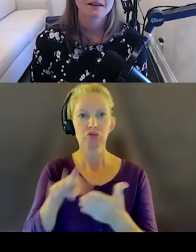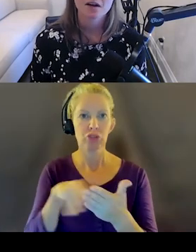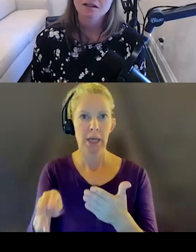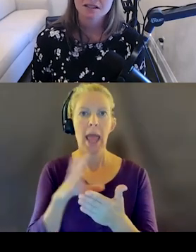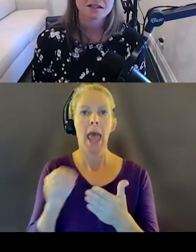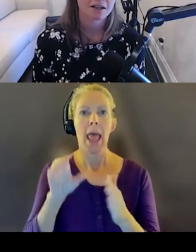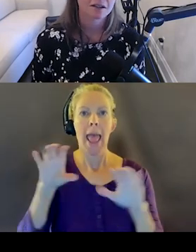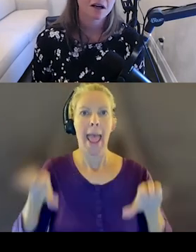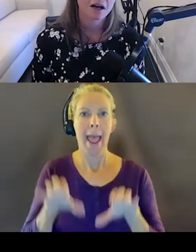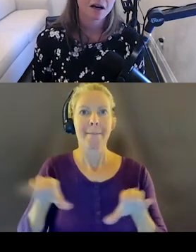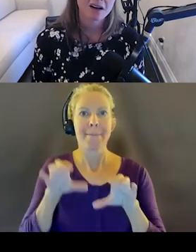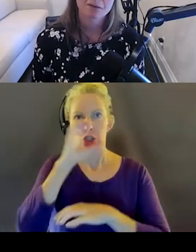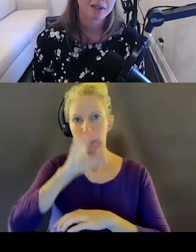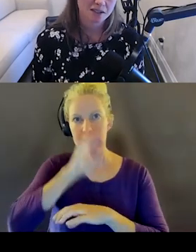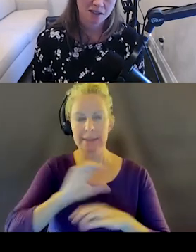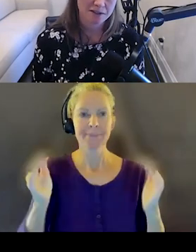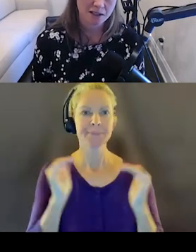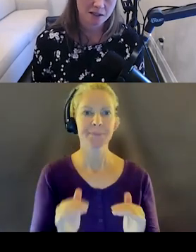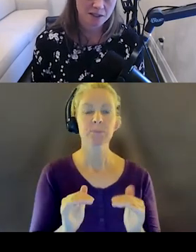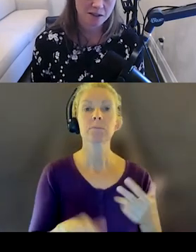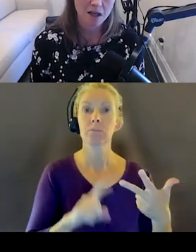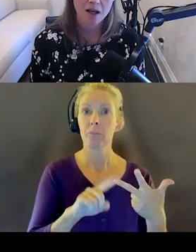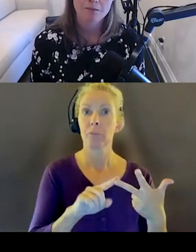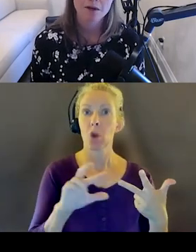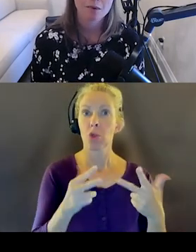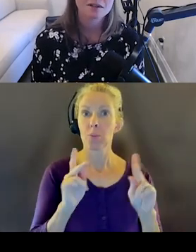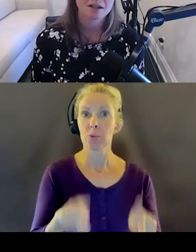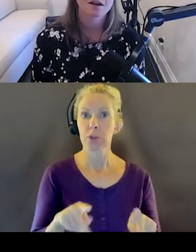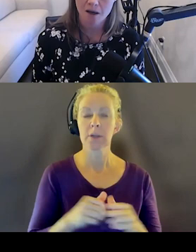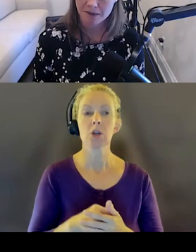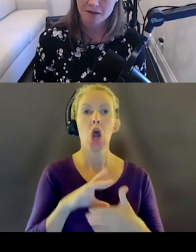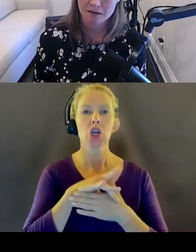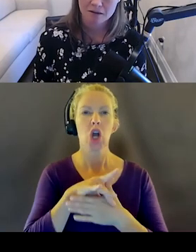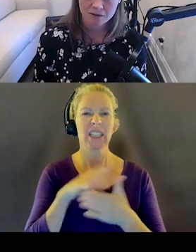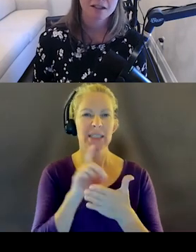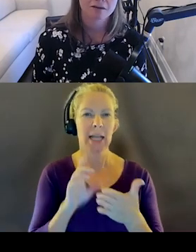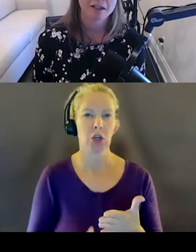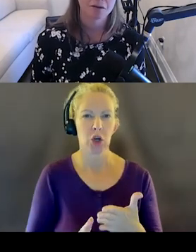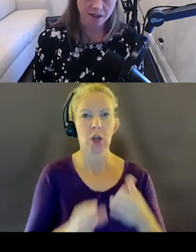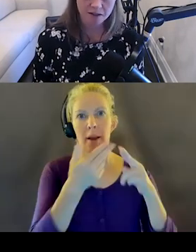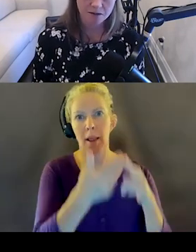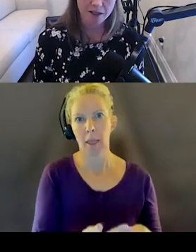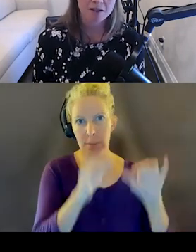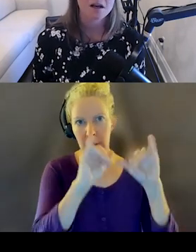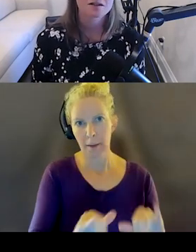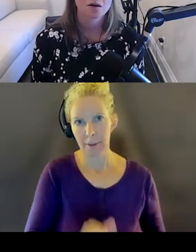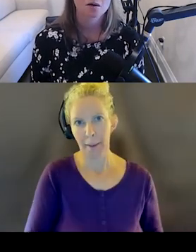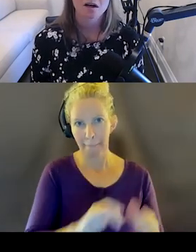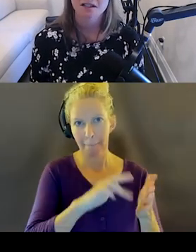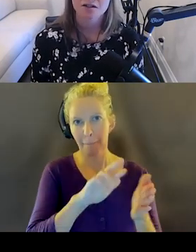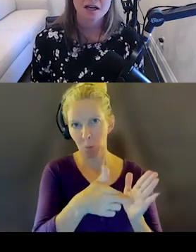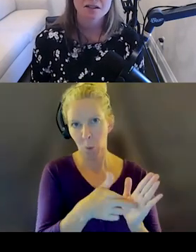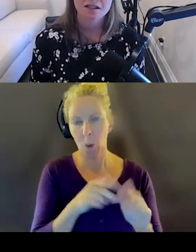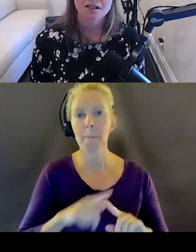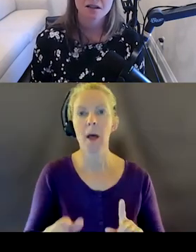And then the content designer. And I have a bunch of synonyms here. But it boils down to copy. Writing, writing, writing. Right? So